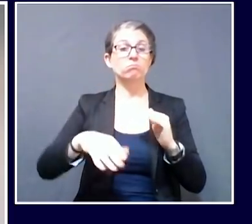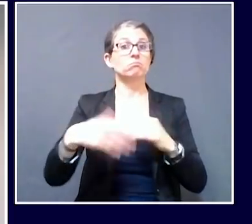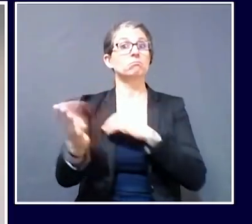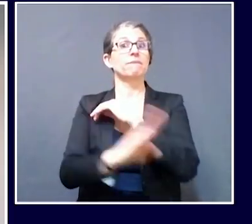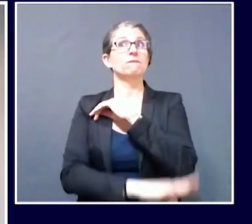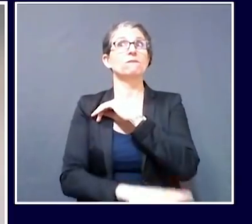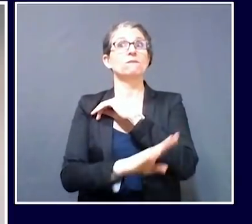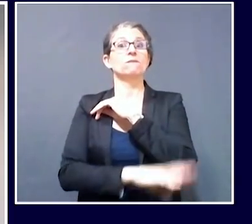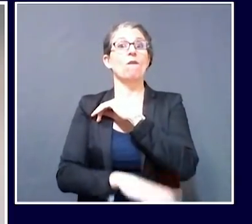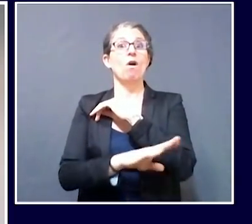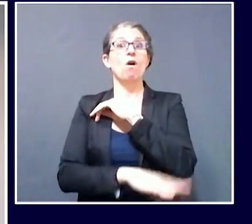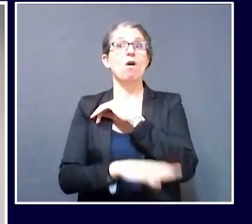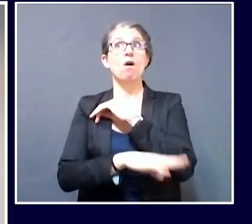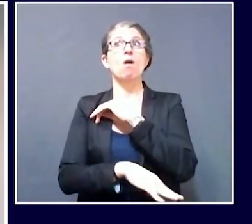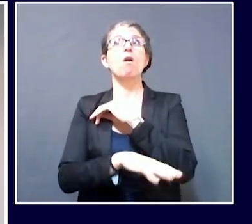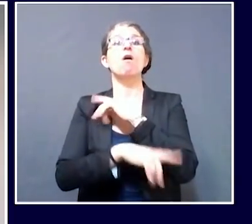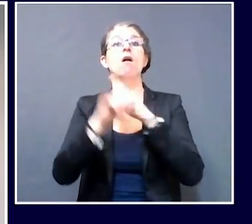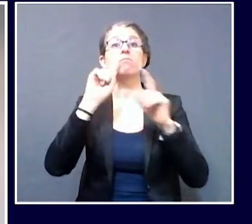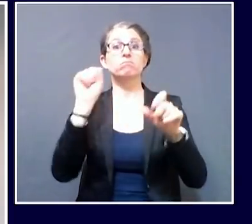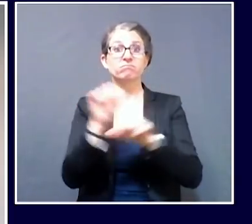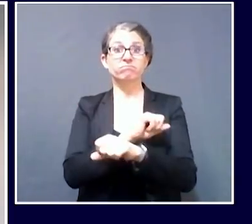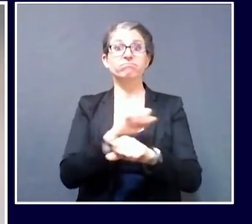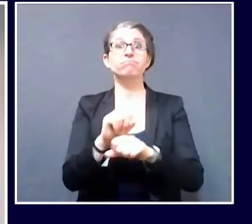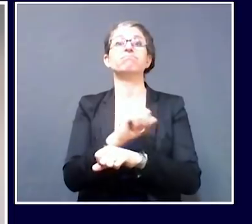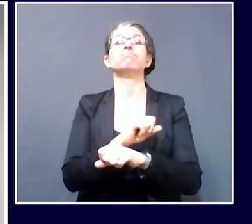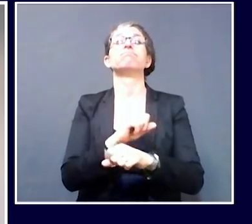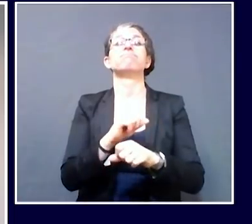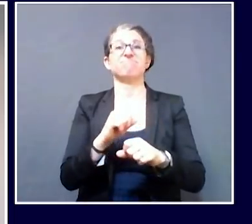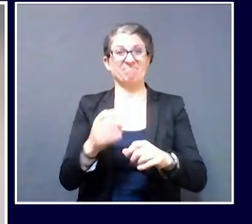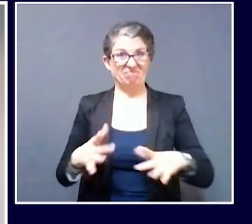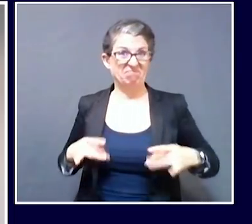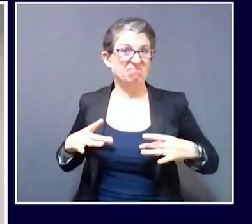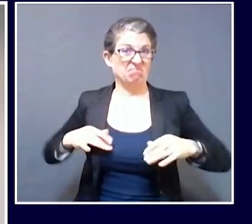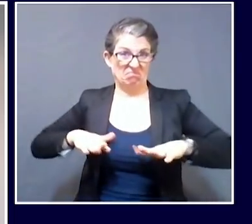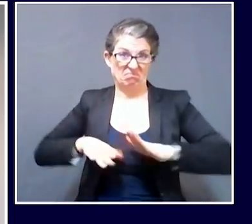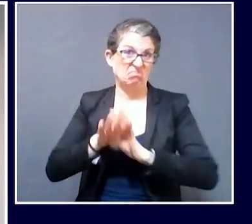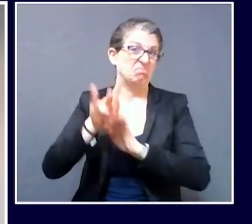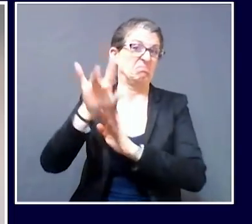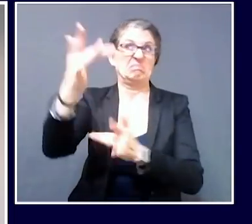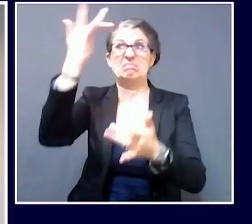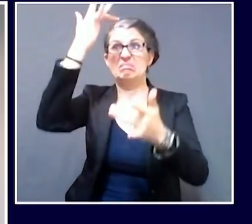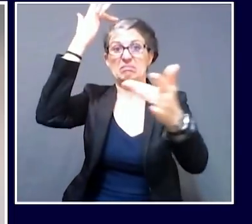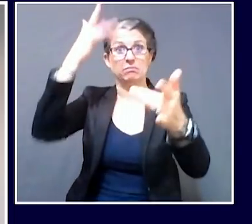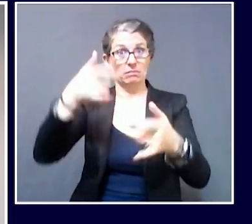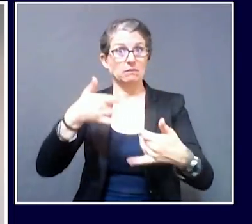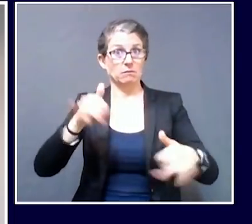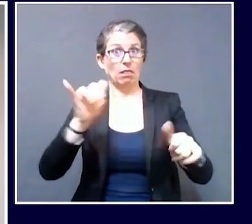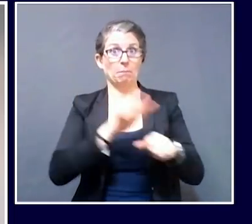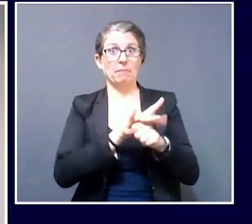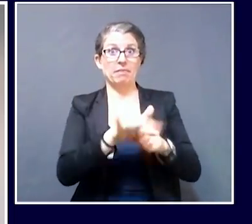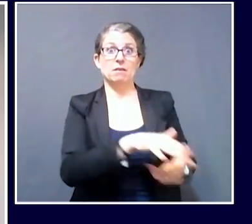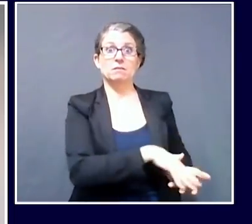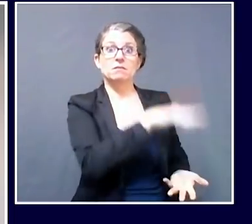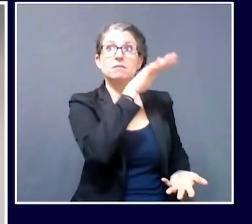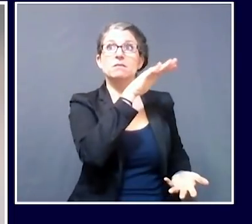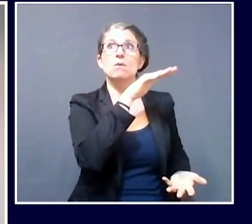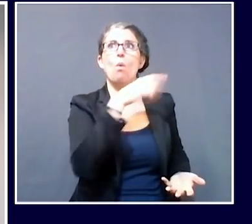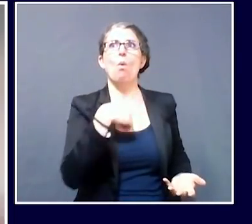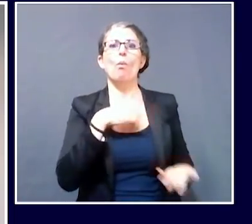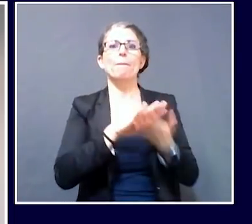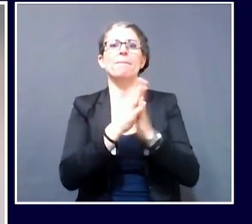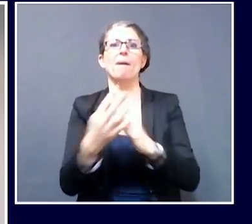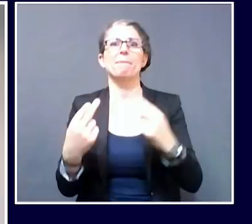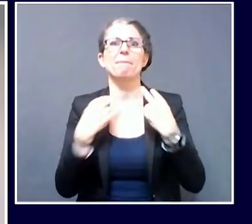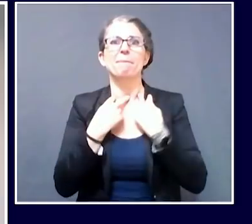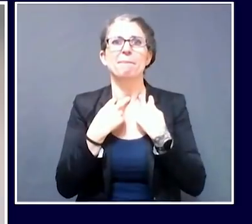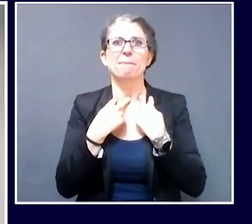season, especially if we do start testing a lot of people coming in from out of state over the summer? The simple